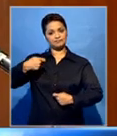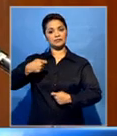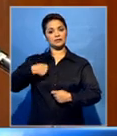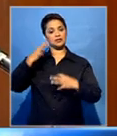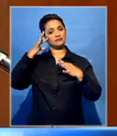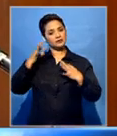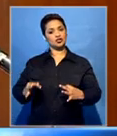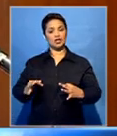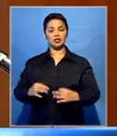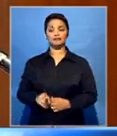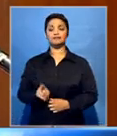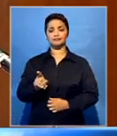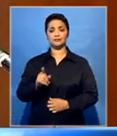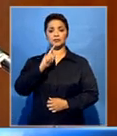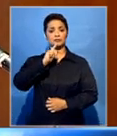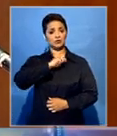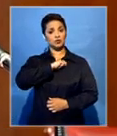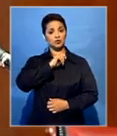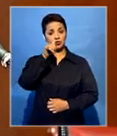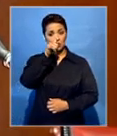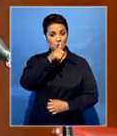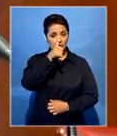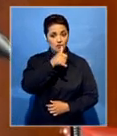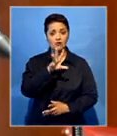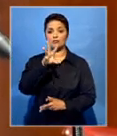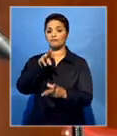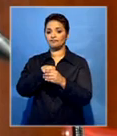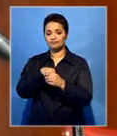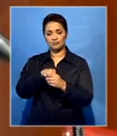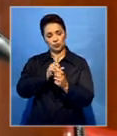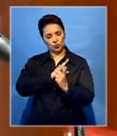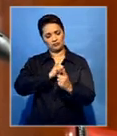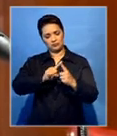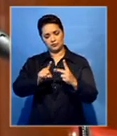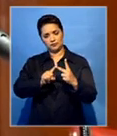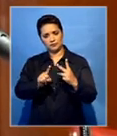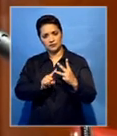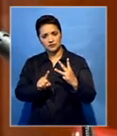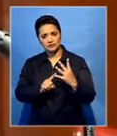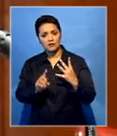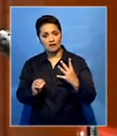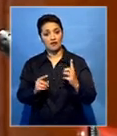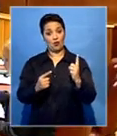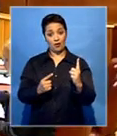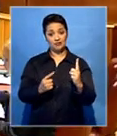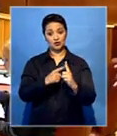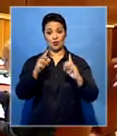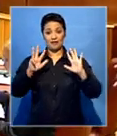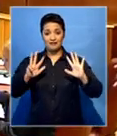necessary criminal capacity when committing the various offences in counts one to nine.